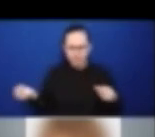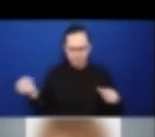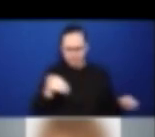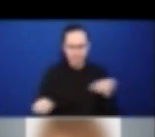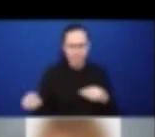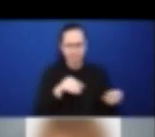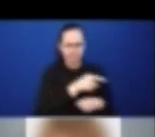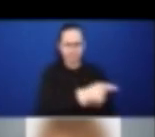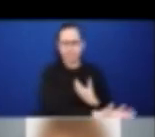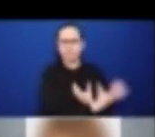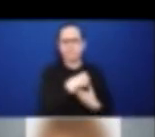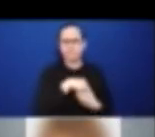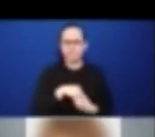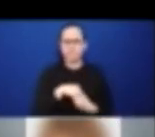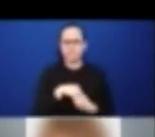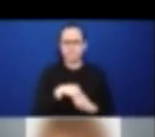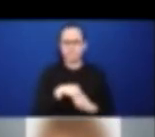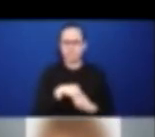settings.